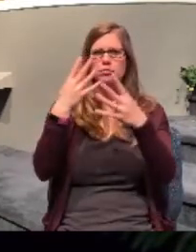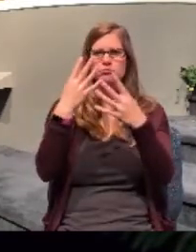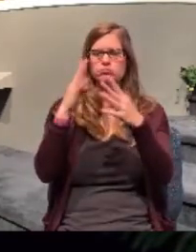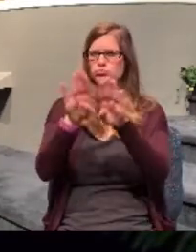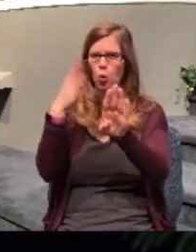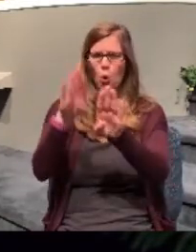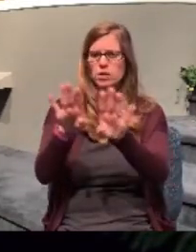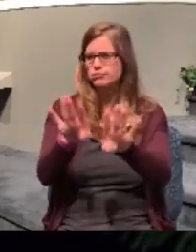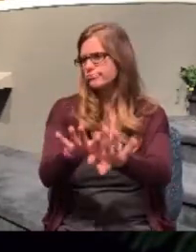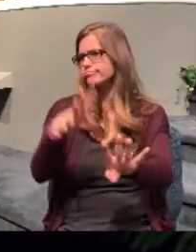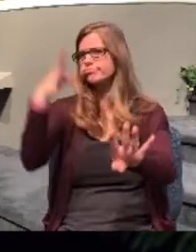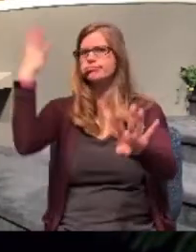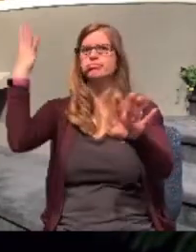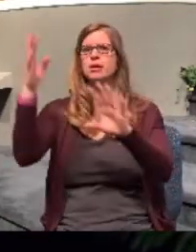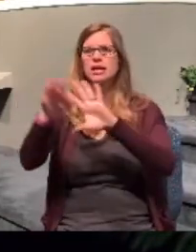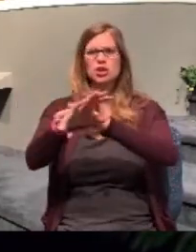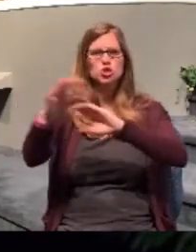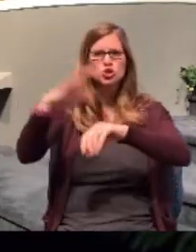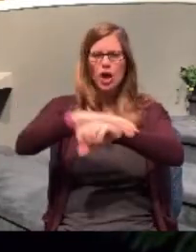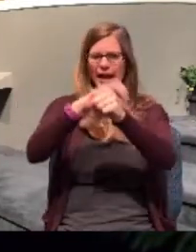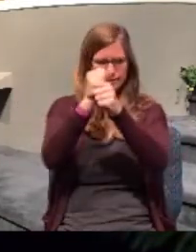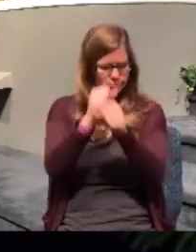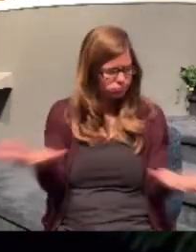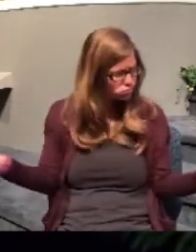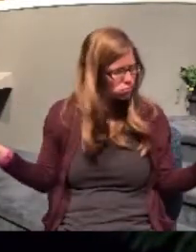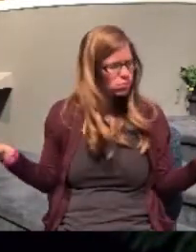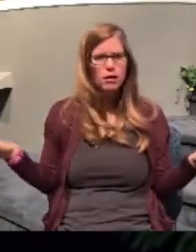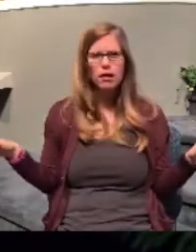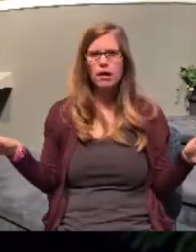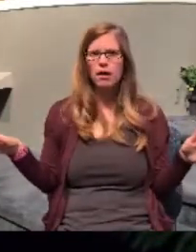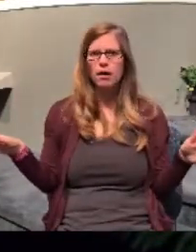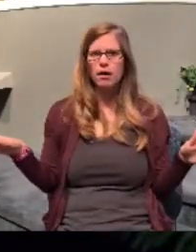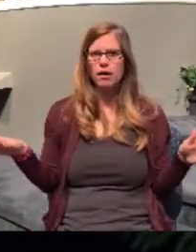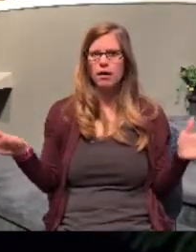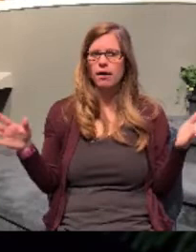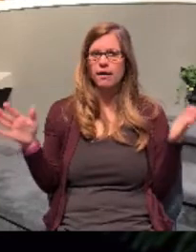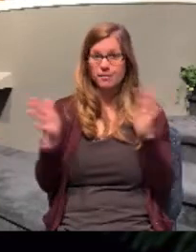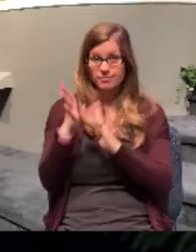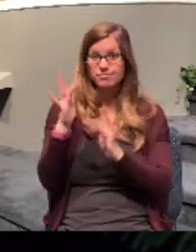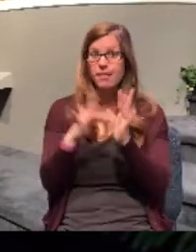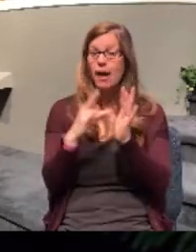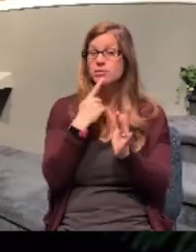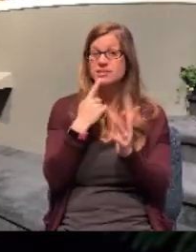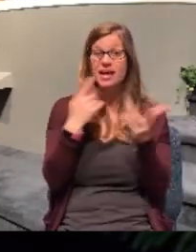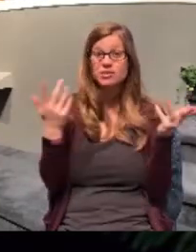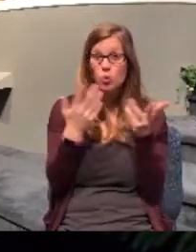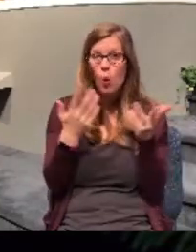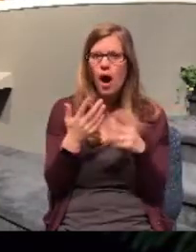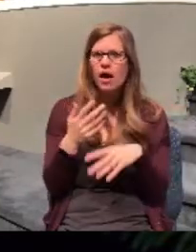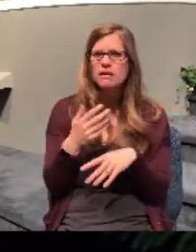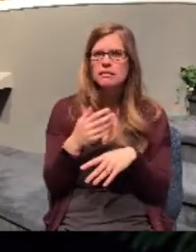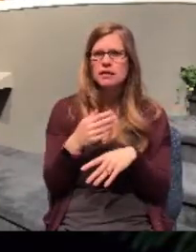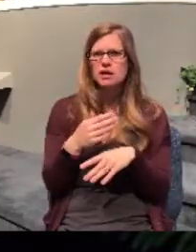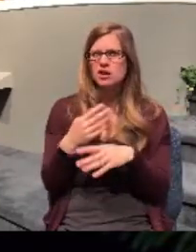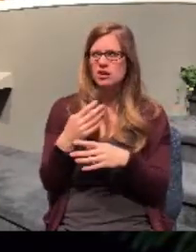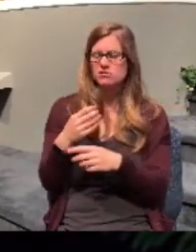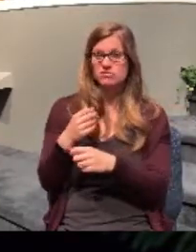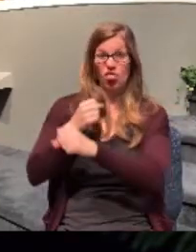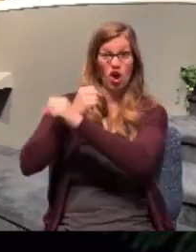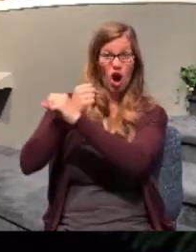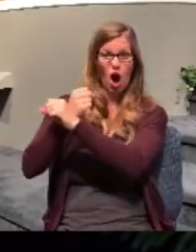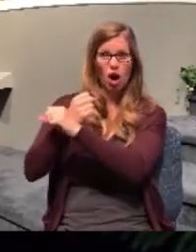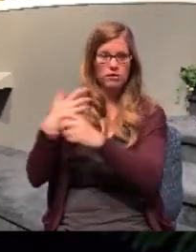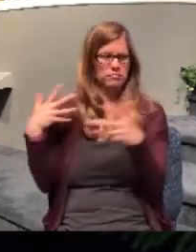And the chains fall off of the prisoners. The Bible tells us that the keeper of the prison feared that